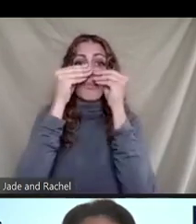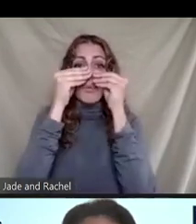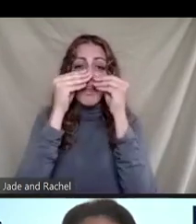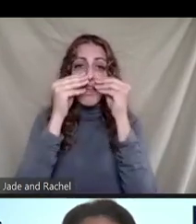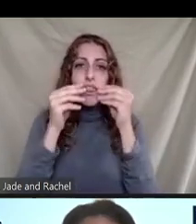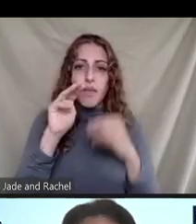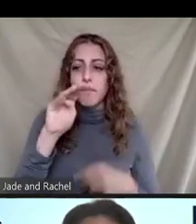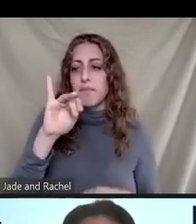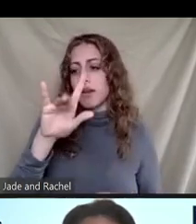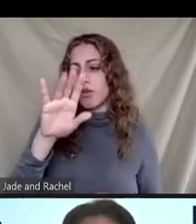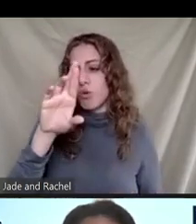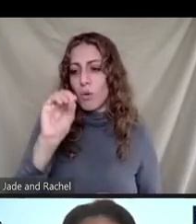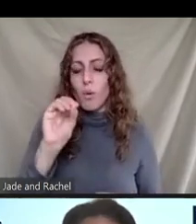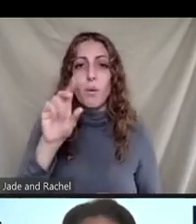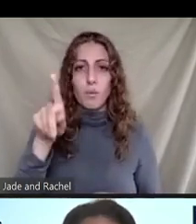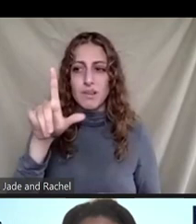day out.